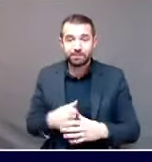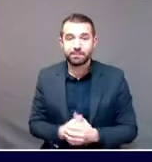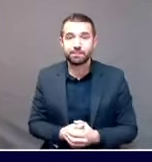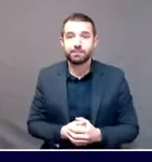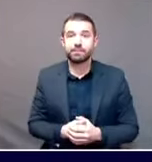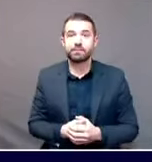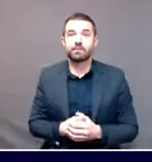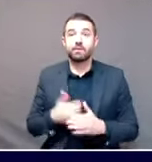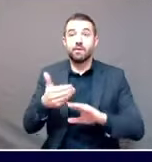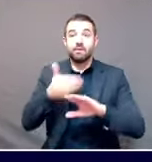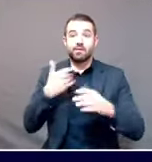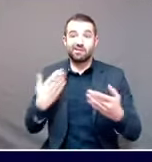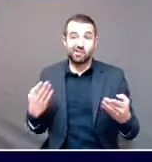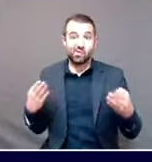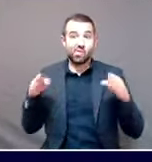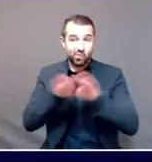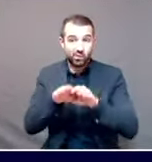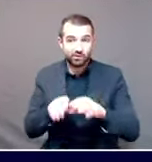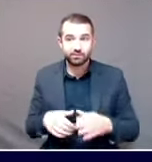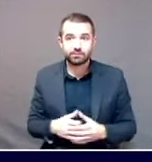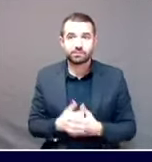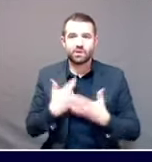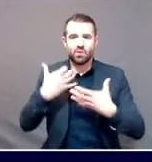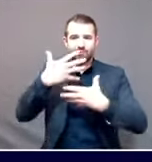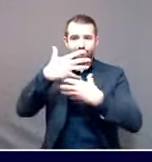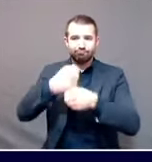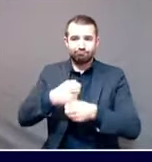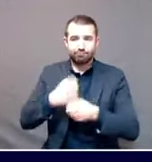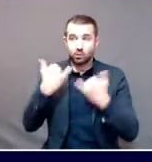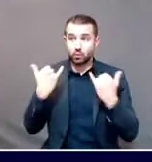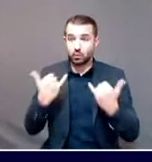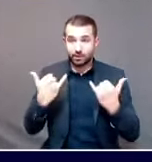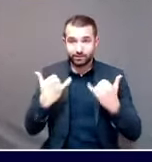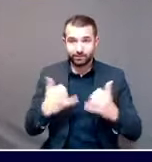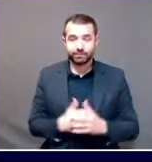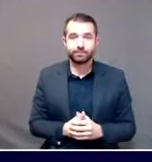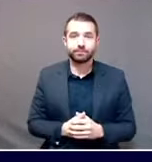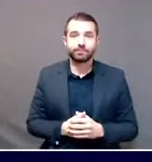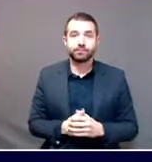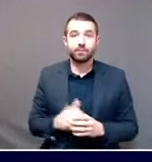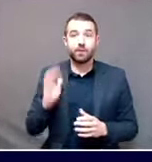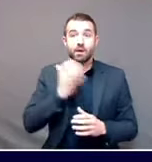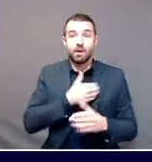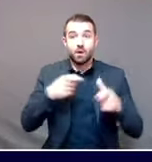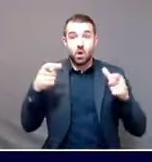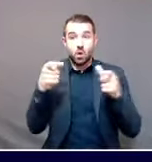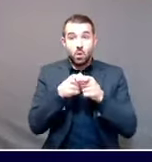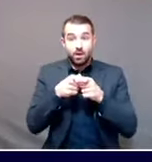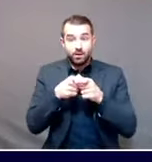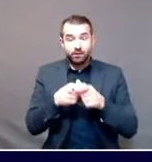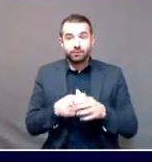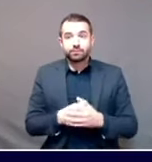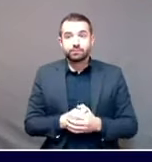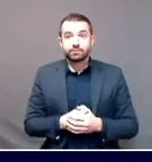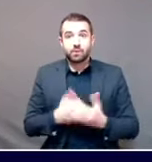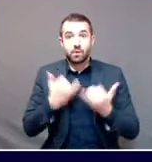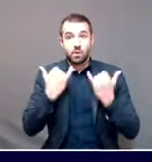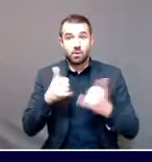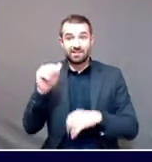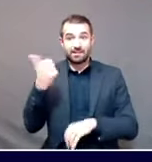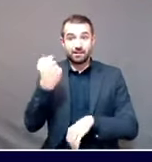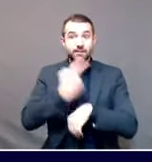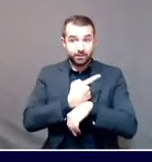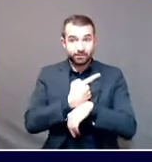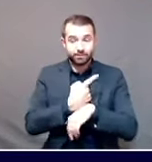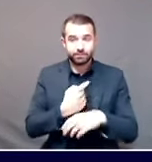recap a lot of the news from today. Changes to the quarantine policy in Maine from 14 days to 10 days,